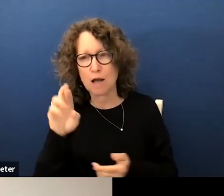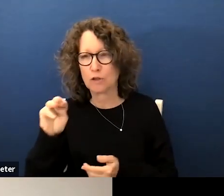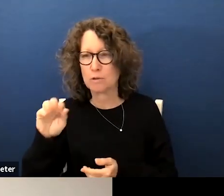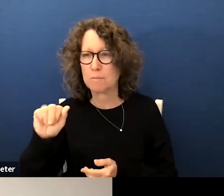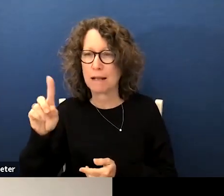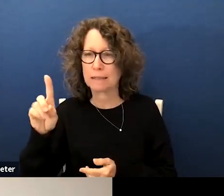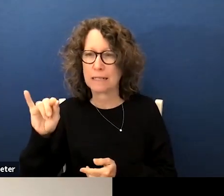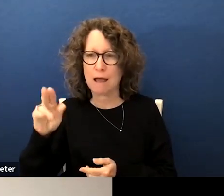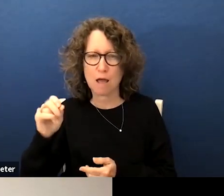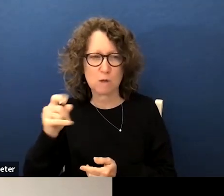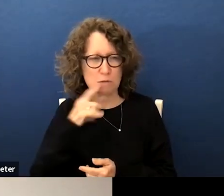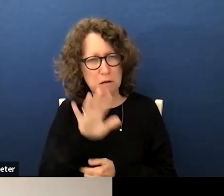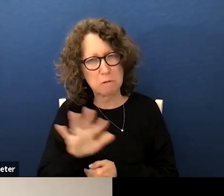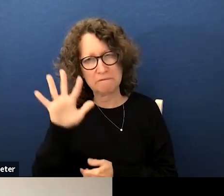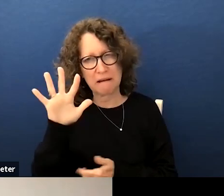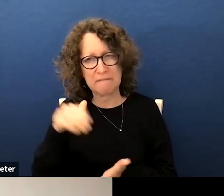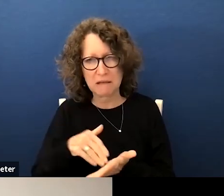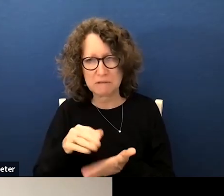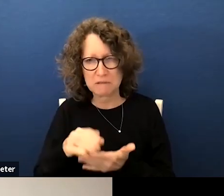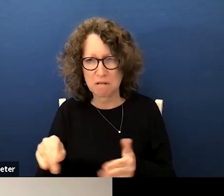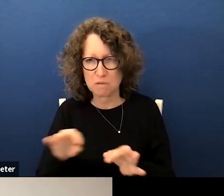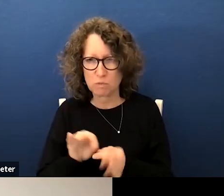me it's about a five thousand dollar item